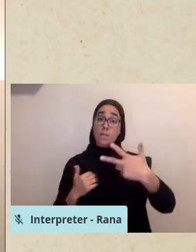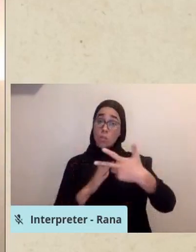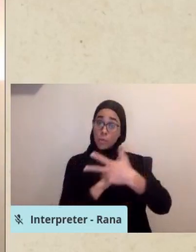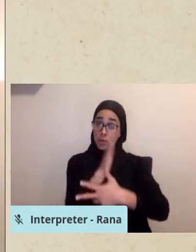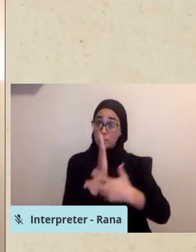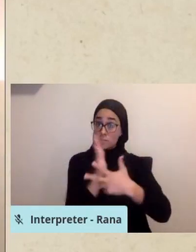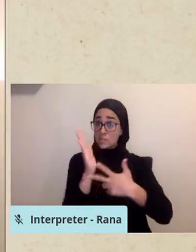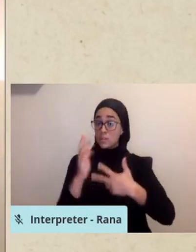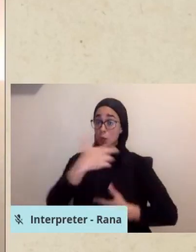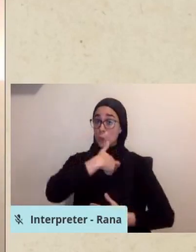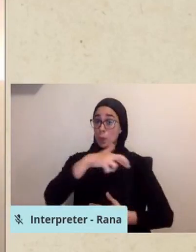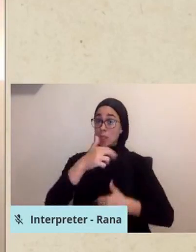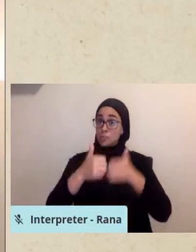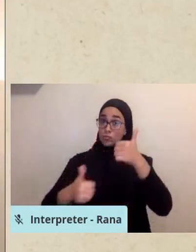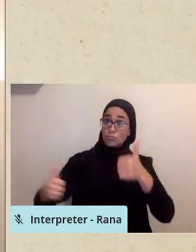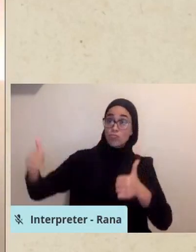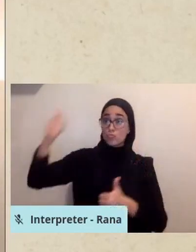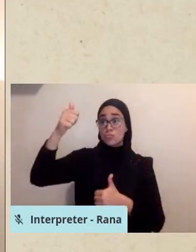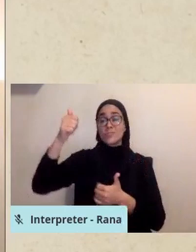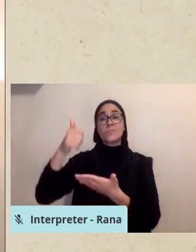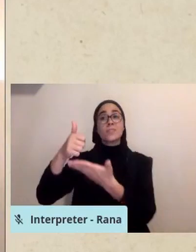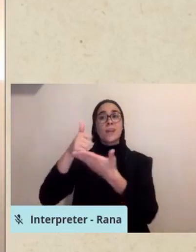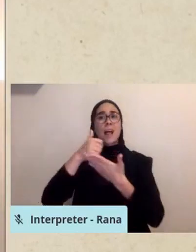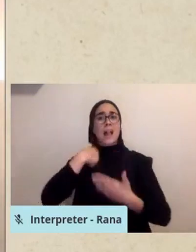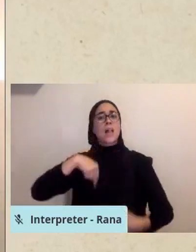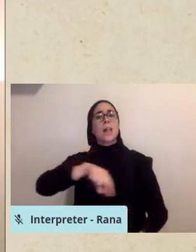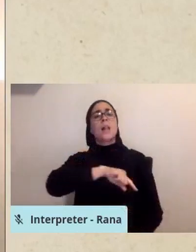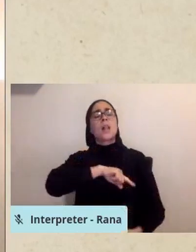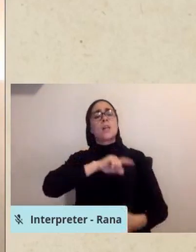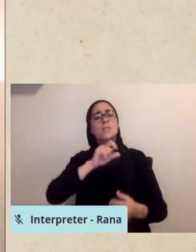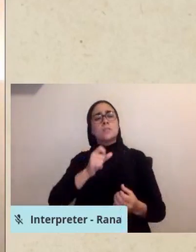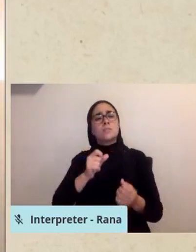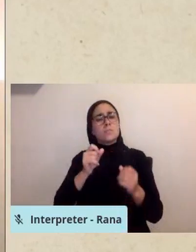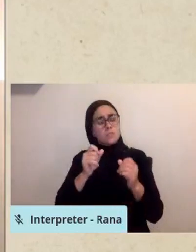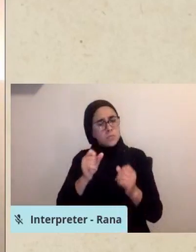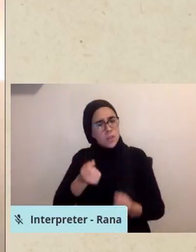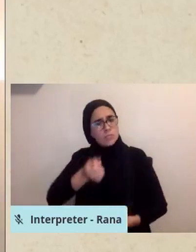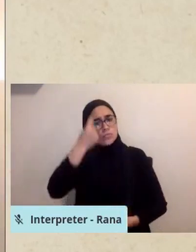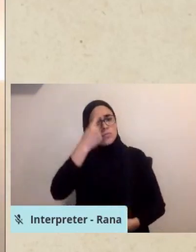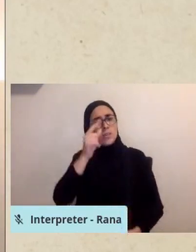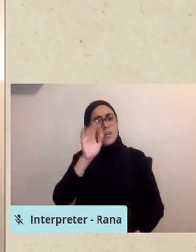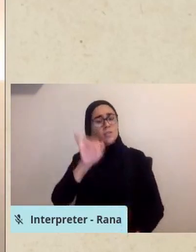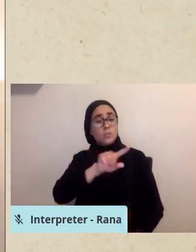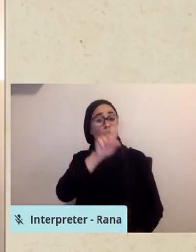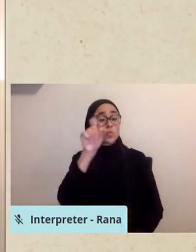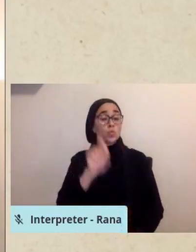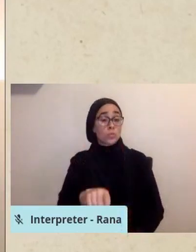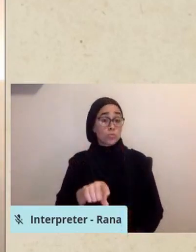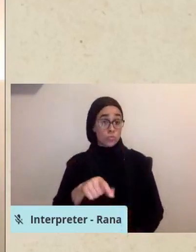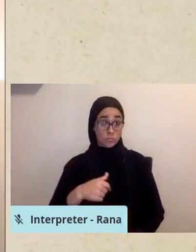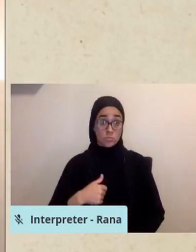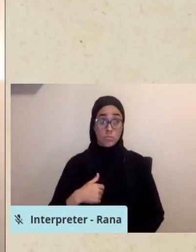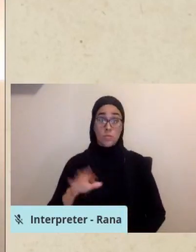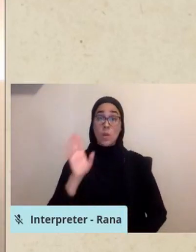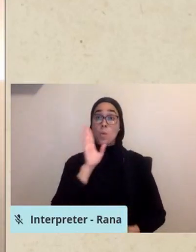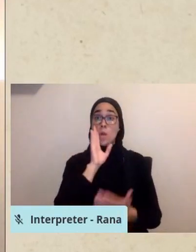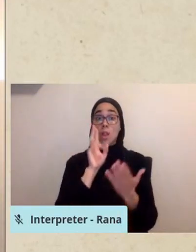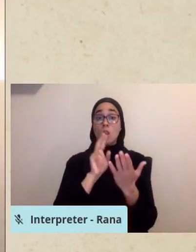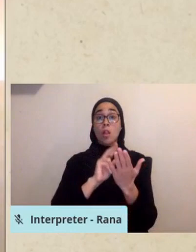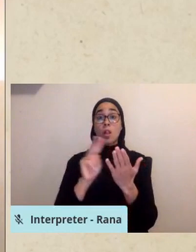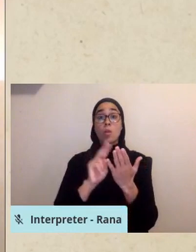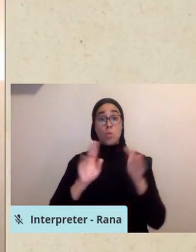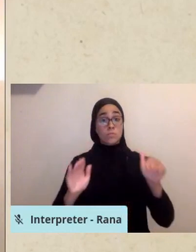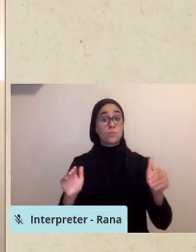us navigate our way through this very important question. I will read the biography